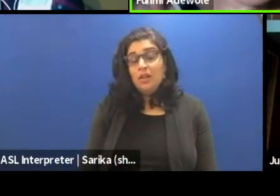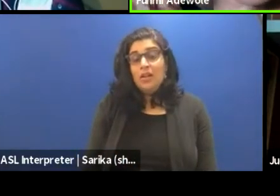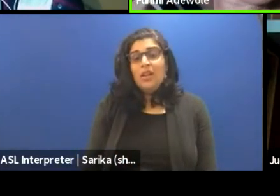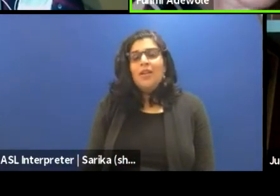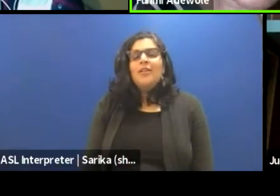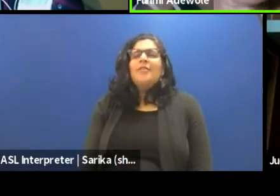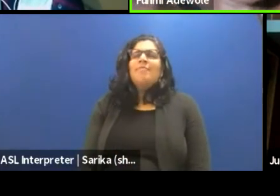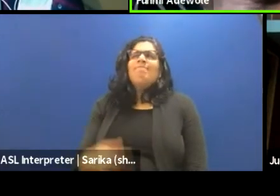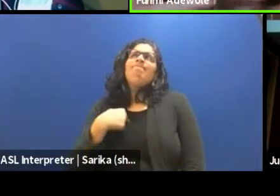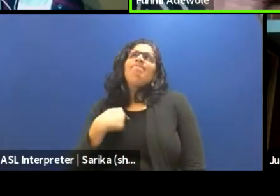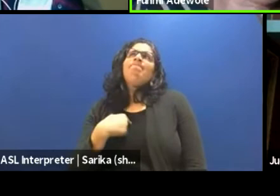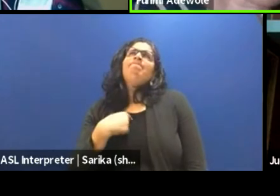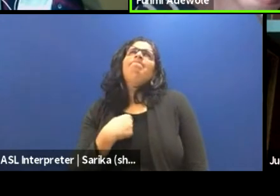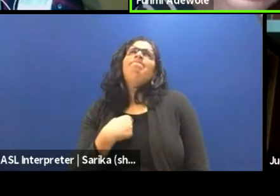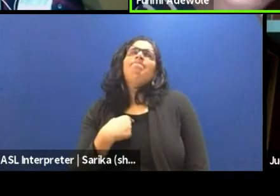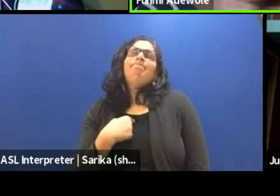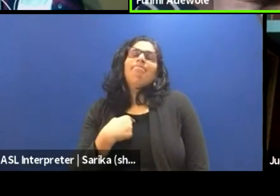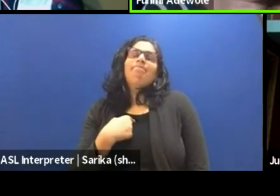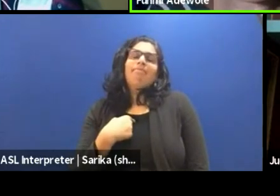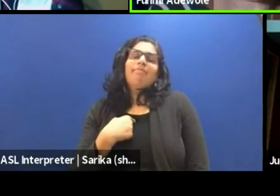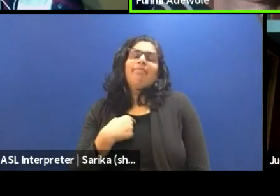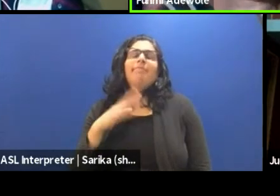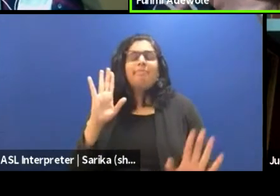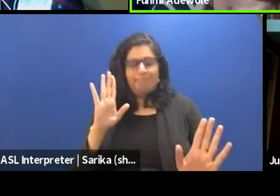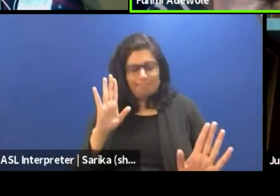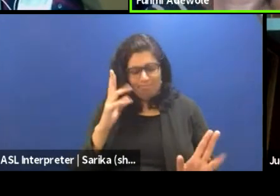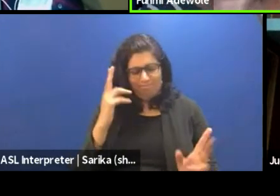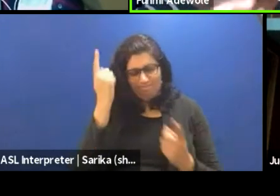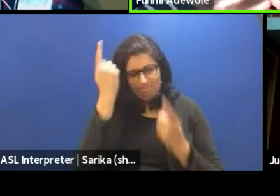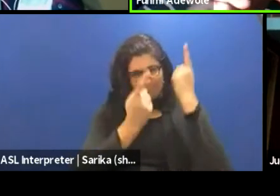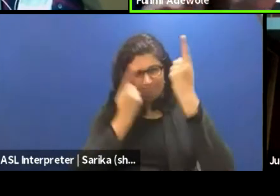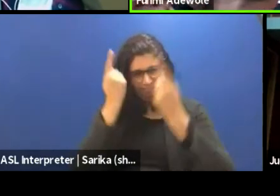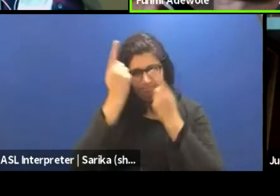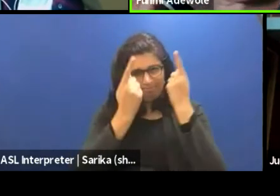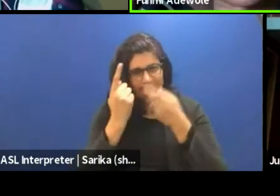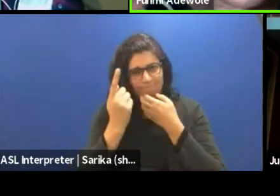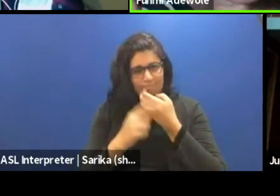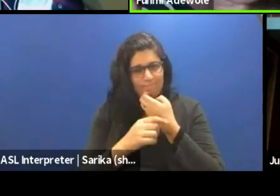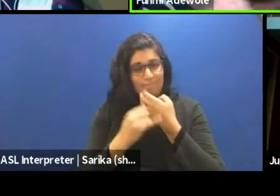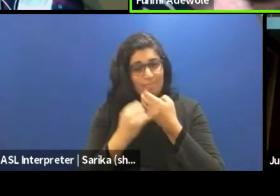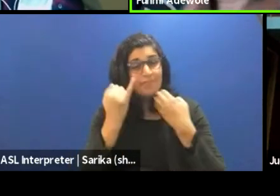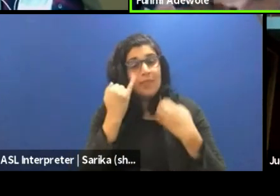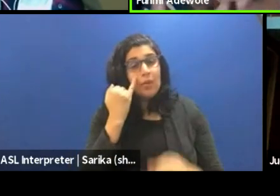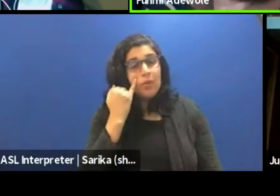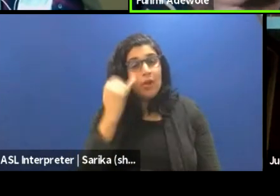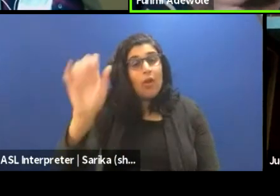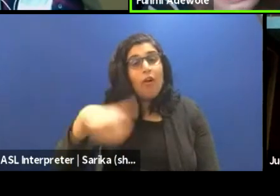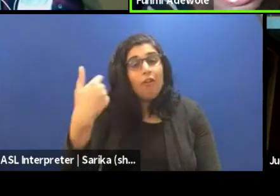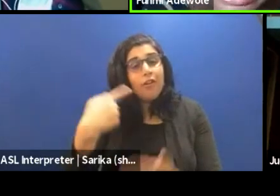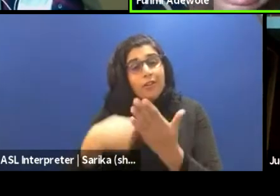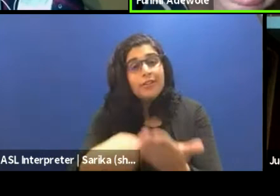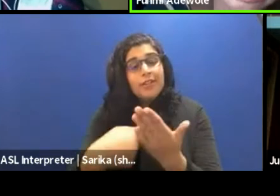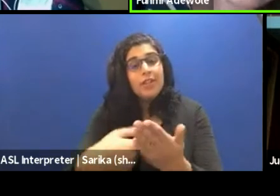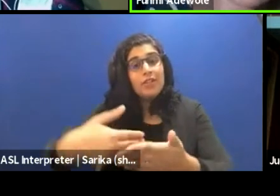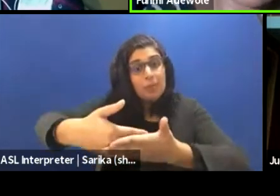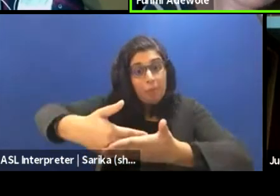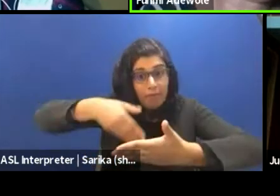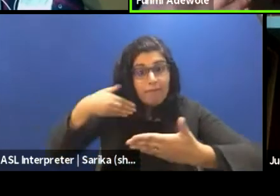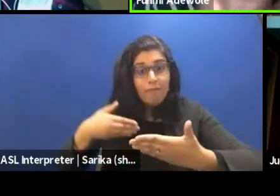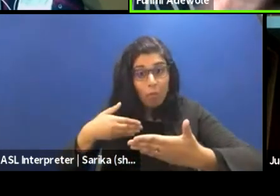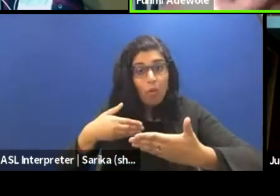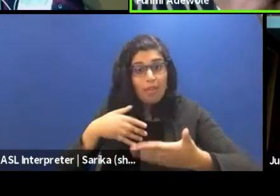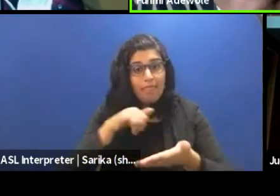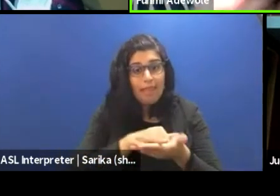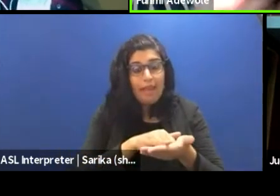I wondered, and so this is a high, I wondered if there had been other discussions prior to the discussion,